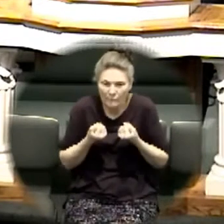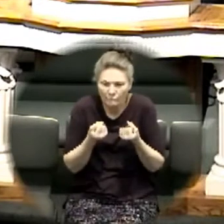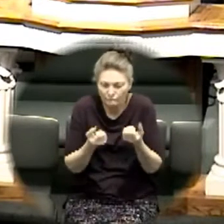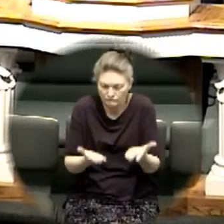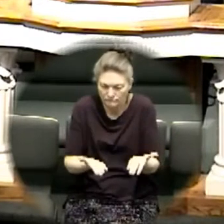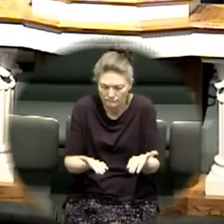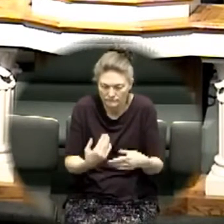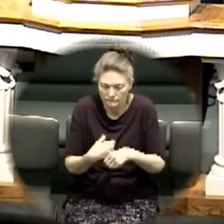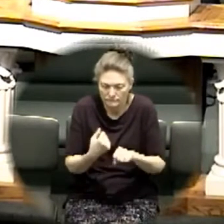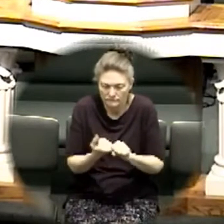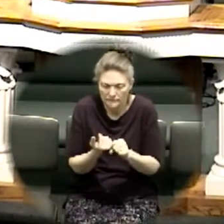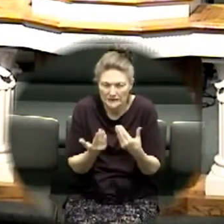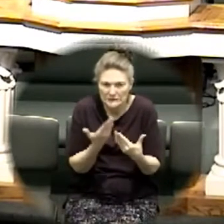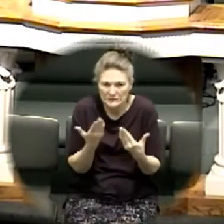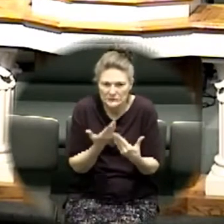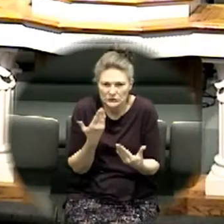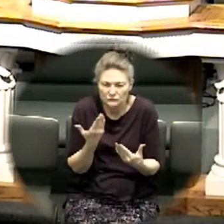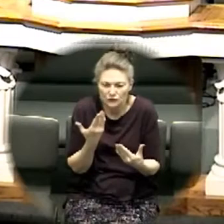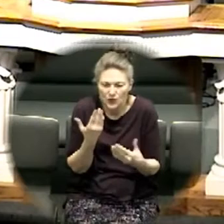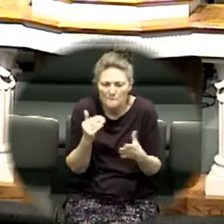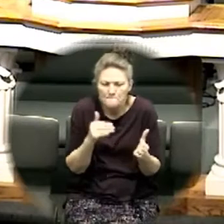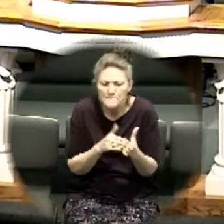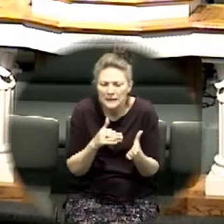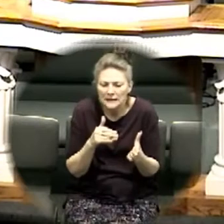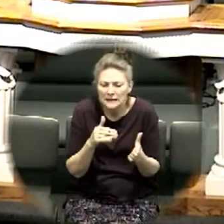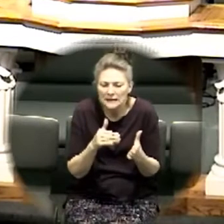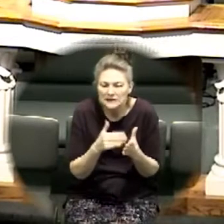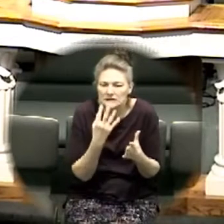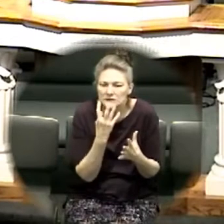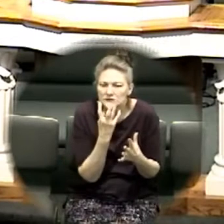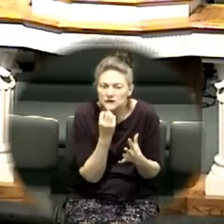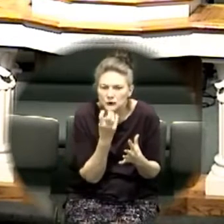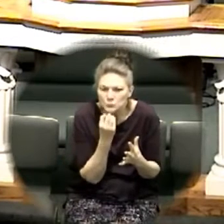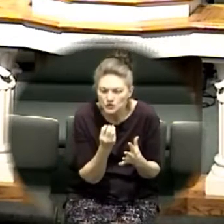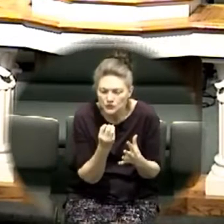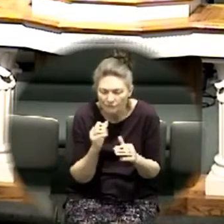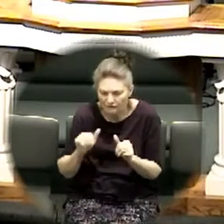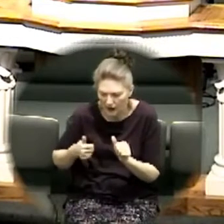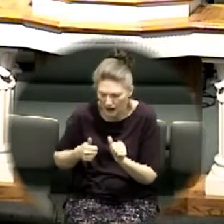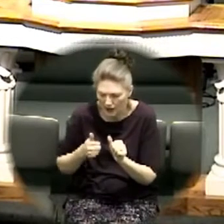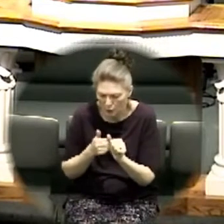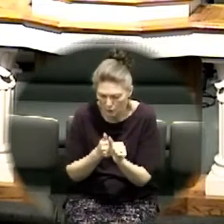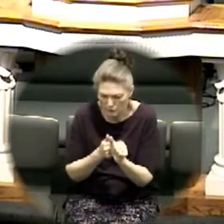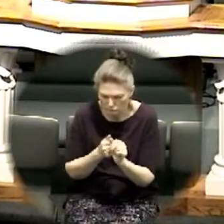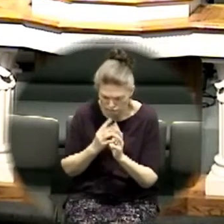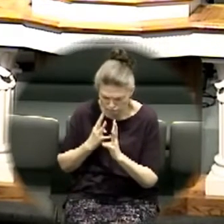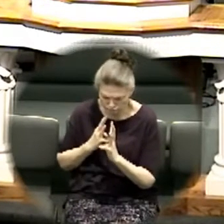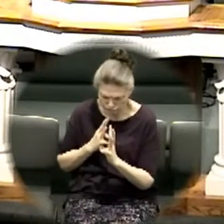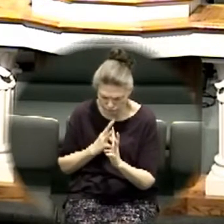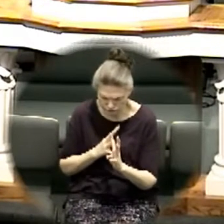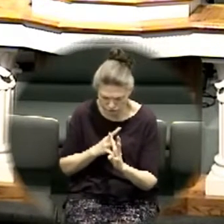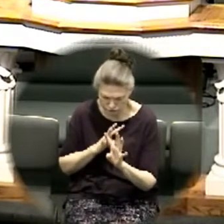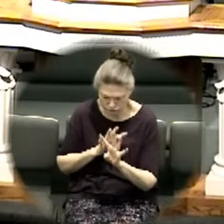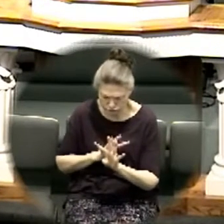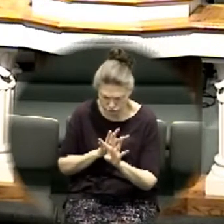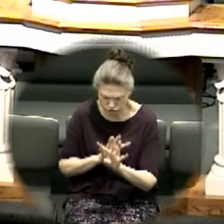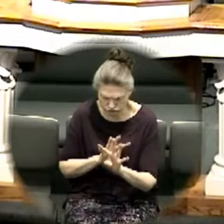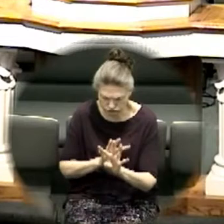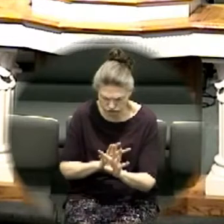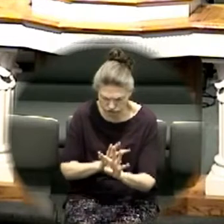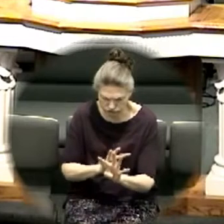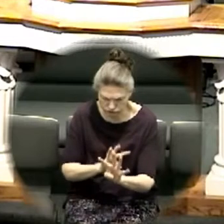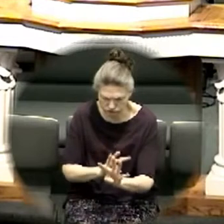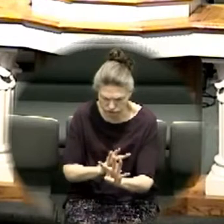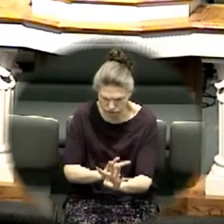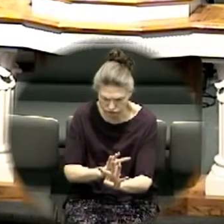for the millions of jews that were to follow behind them you and i